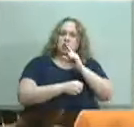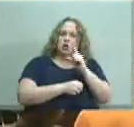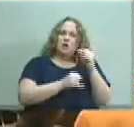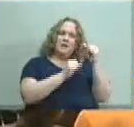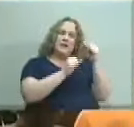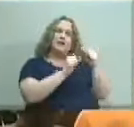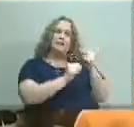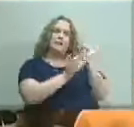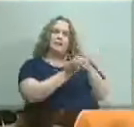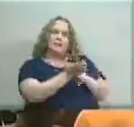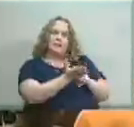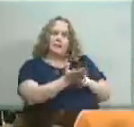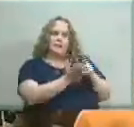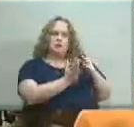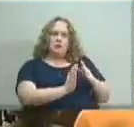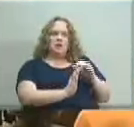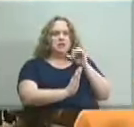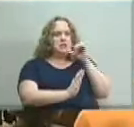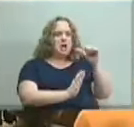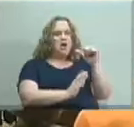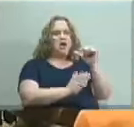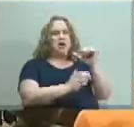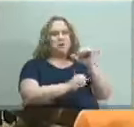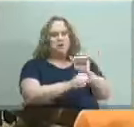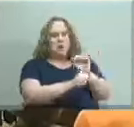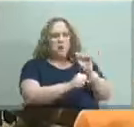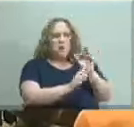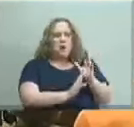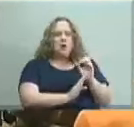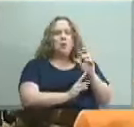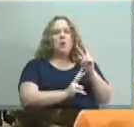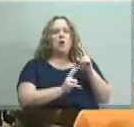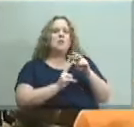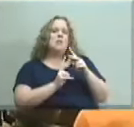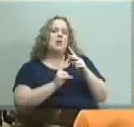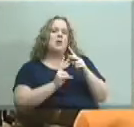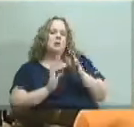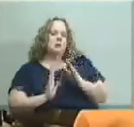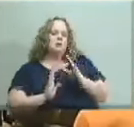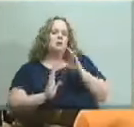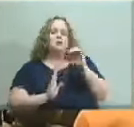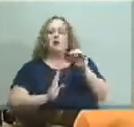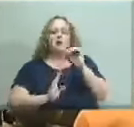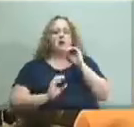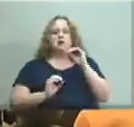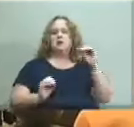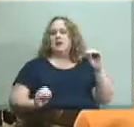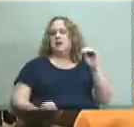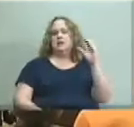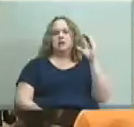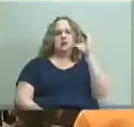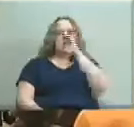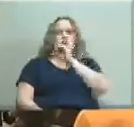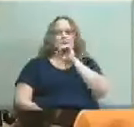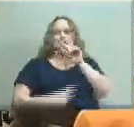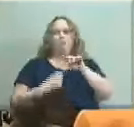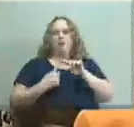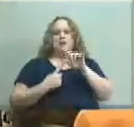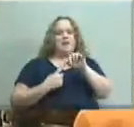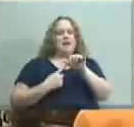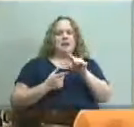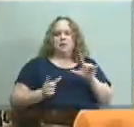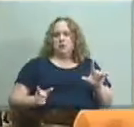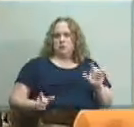contractor not an employee or partner or other type of relationship so there's nothing unusual about that language